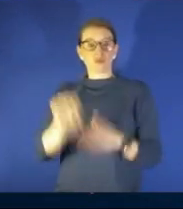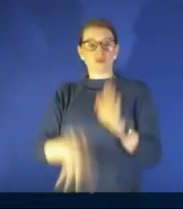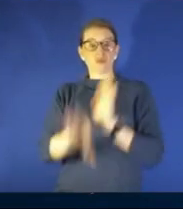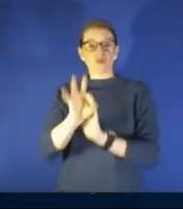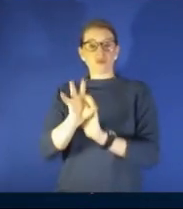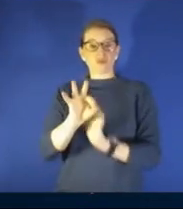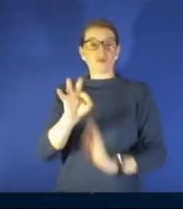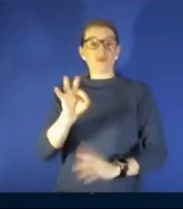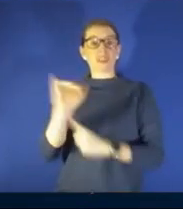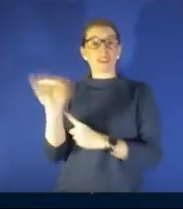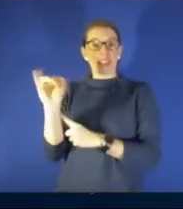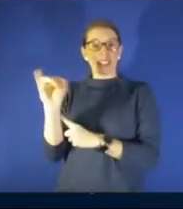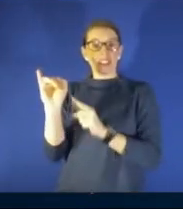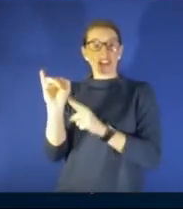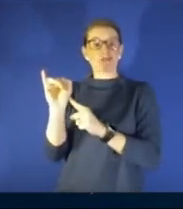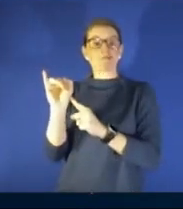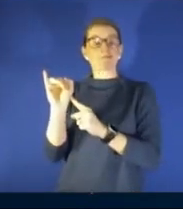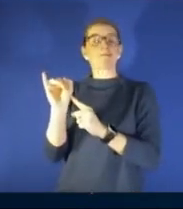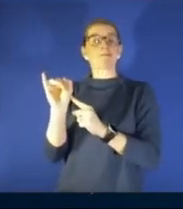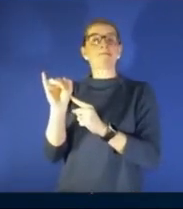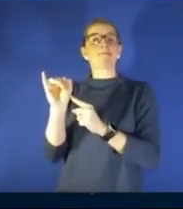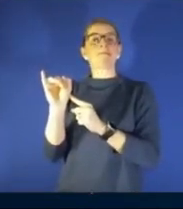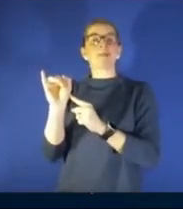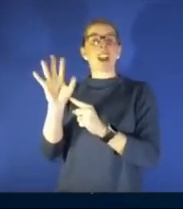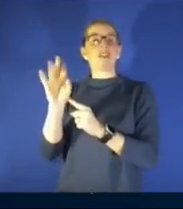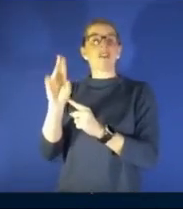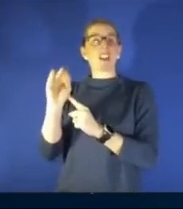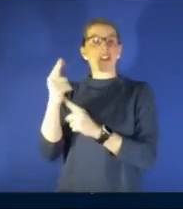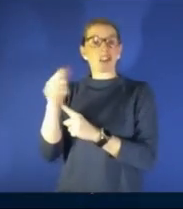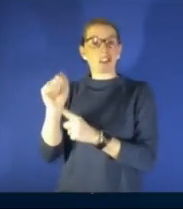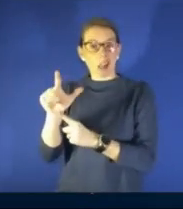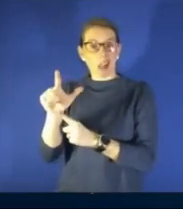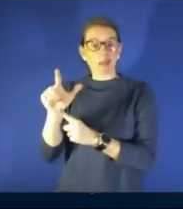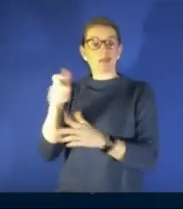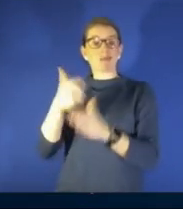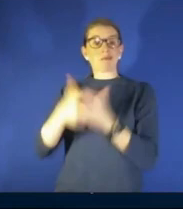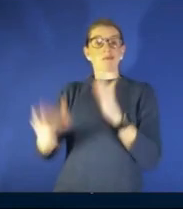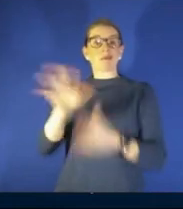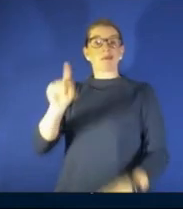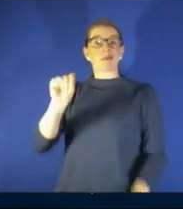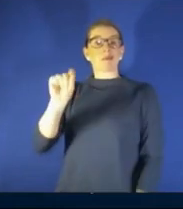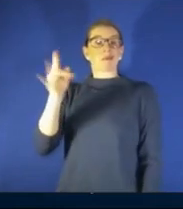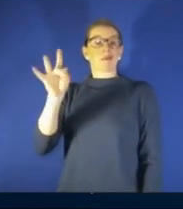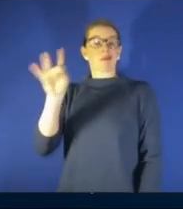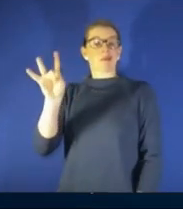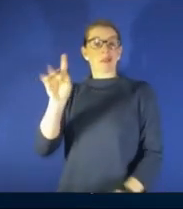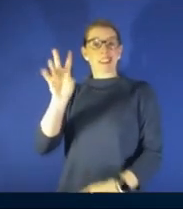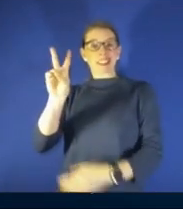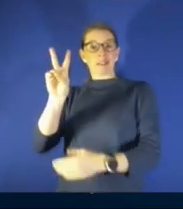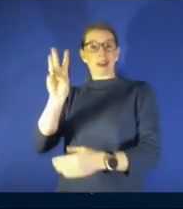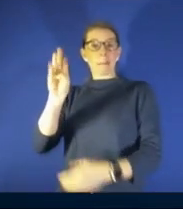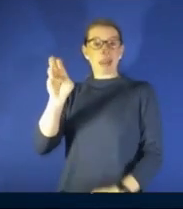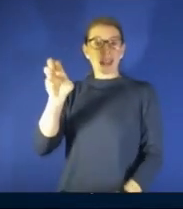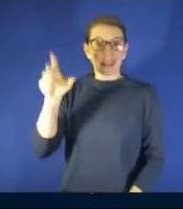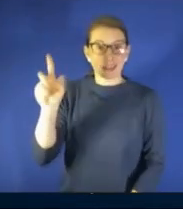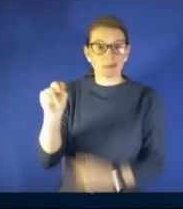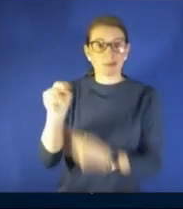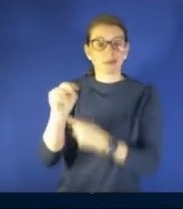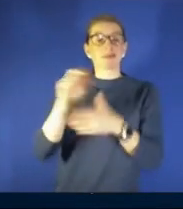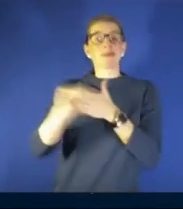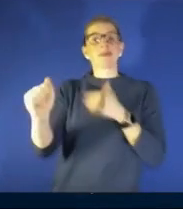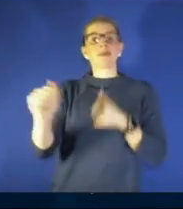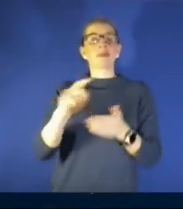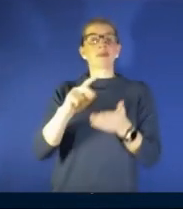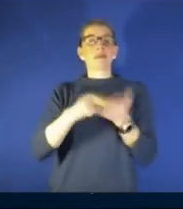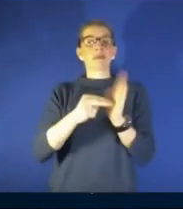U.S. reached nearly seven billion dollars this was back 2018 those included everything from issues affecting the respiratory system